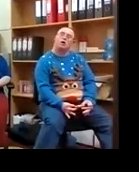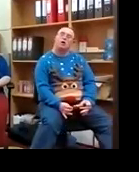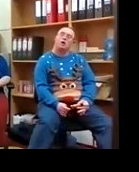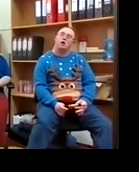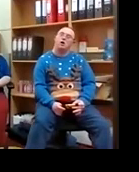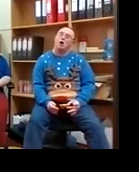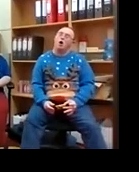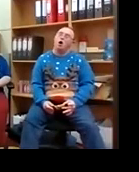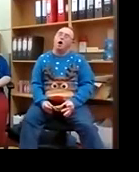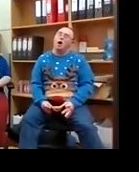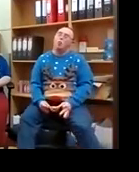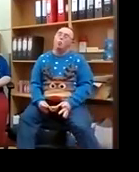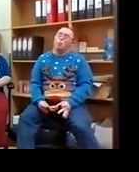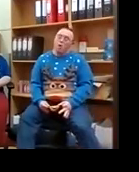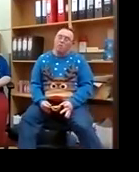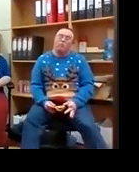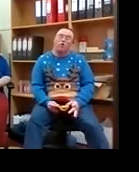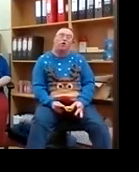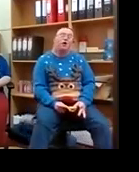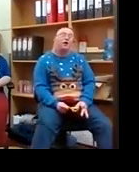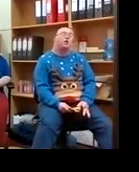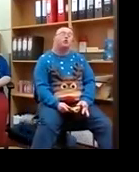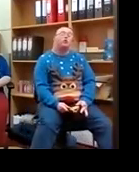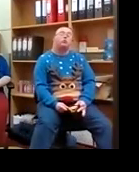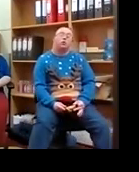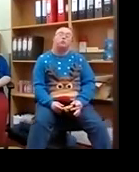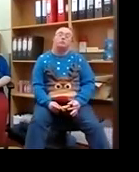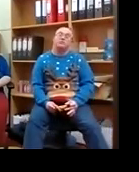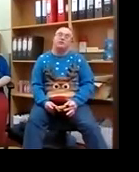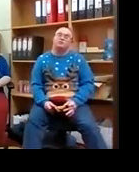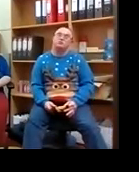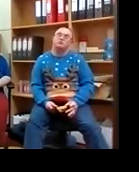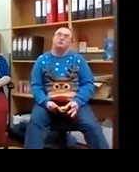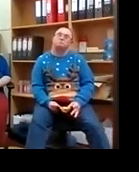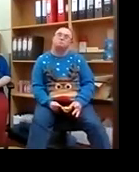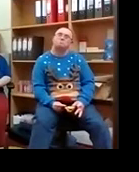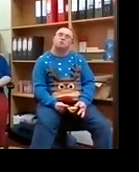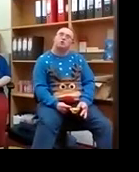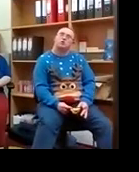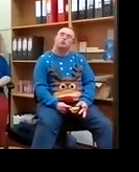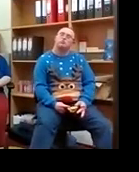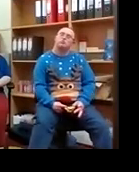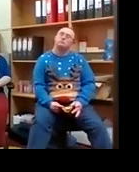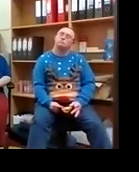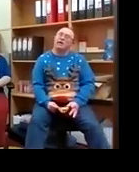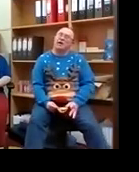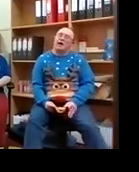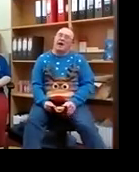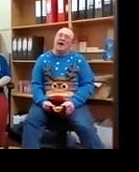planned um what i'm about uh christmas is just just